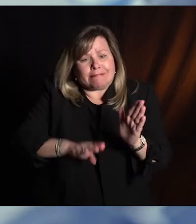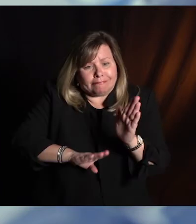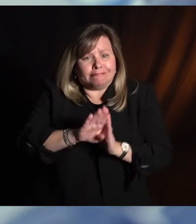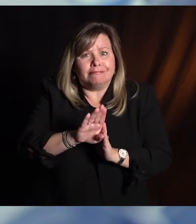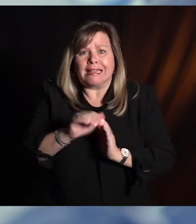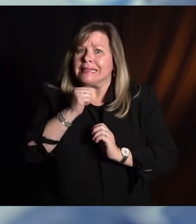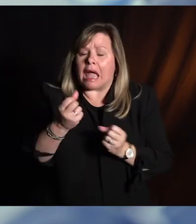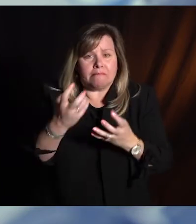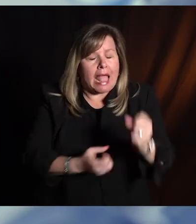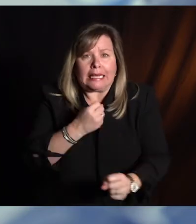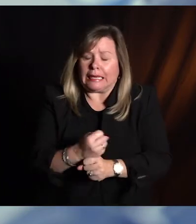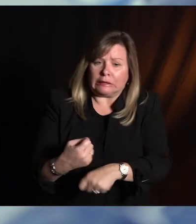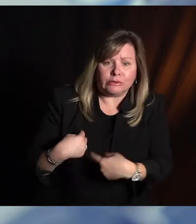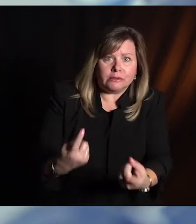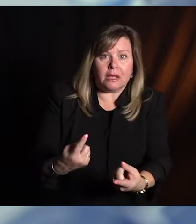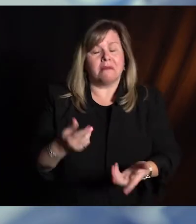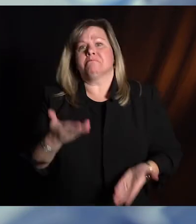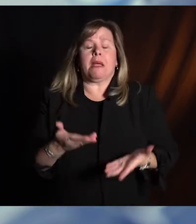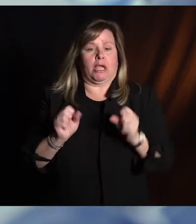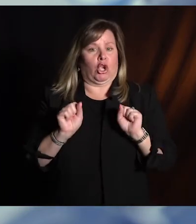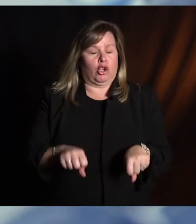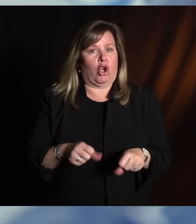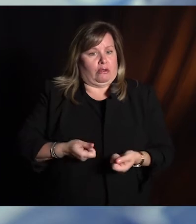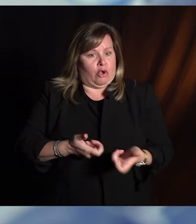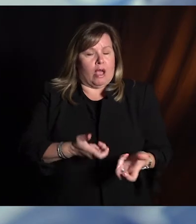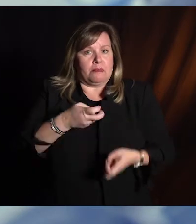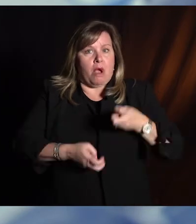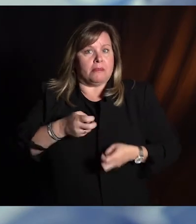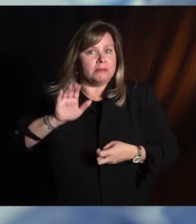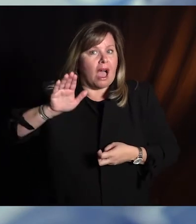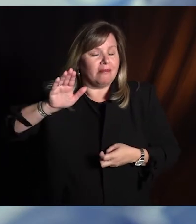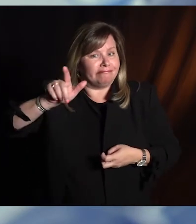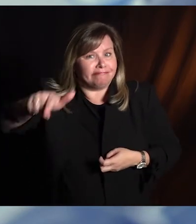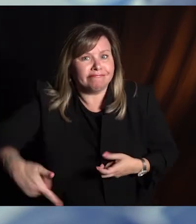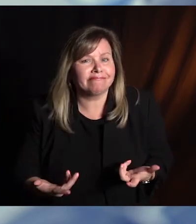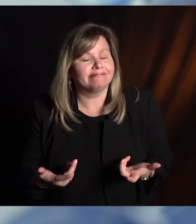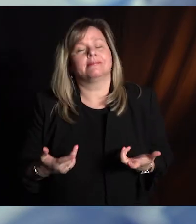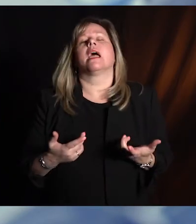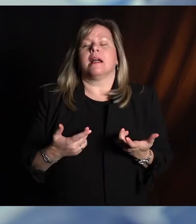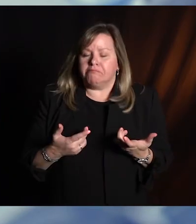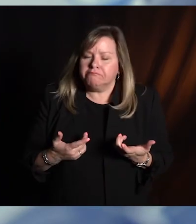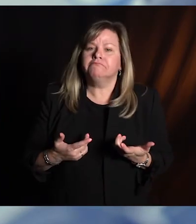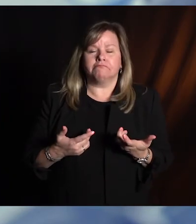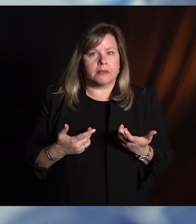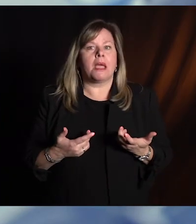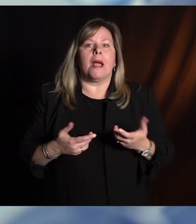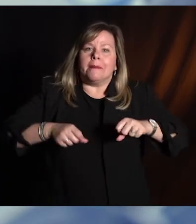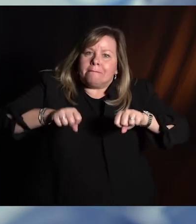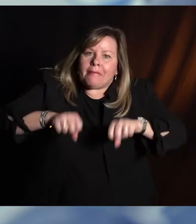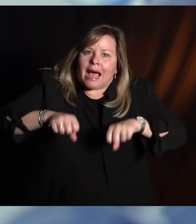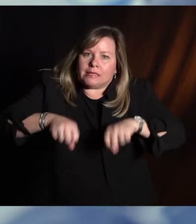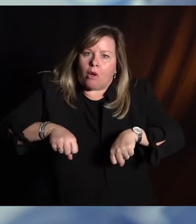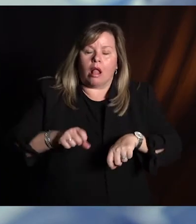harm fertility or cause other problems years down the road? Well, while that is a hypothetical possibility,